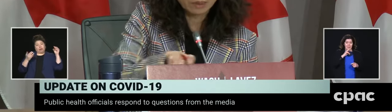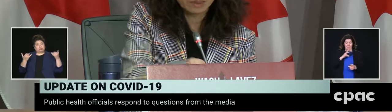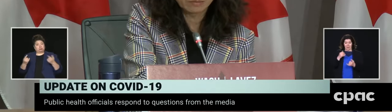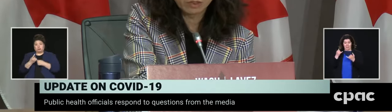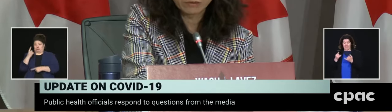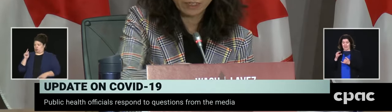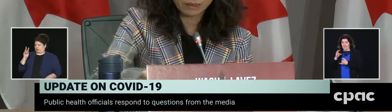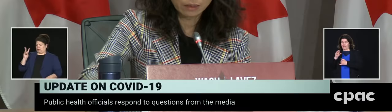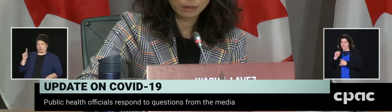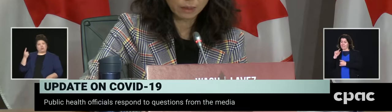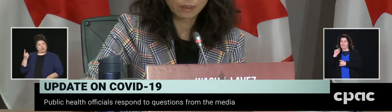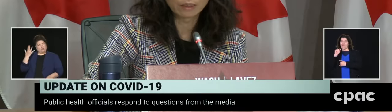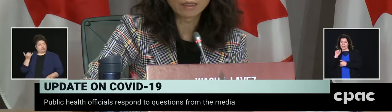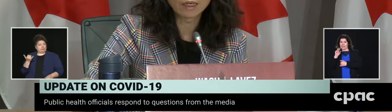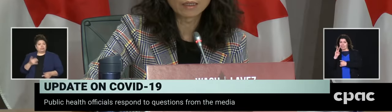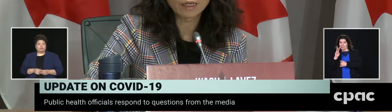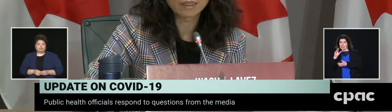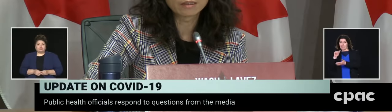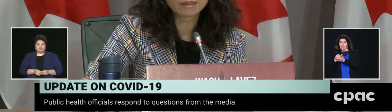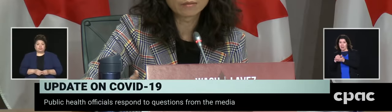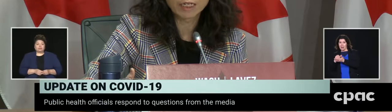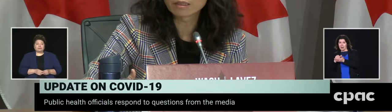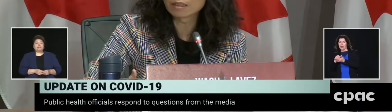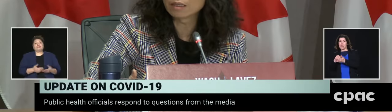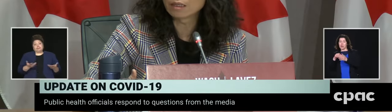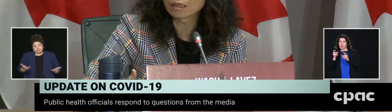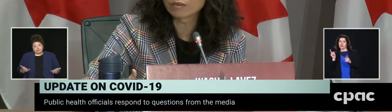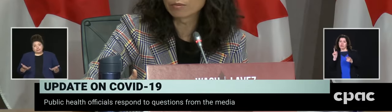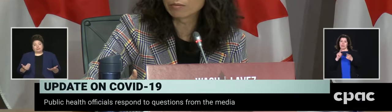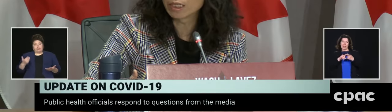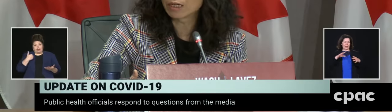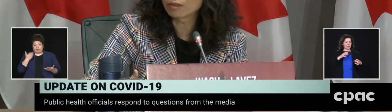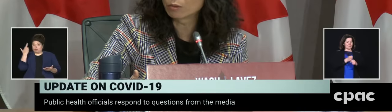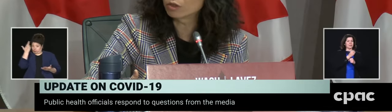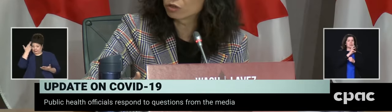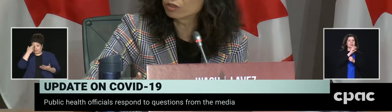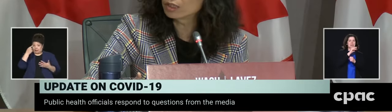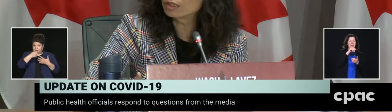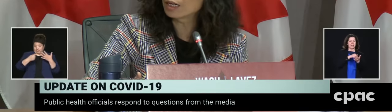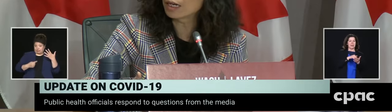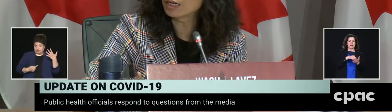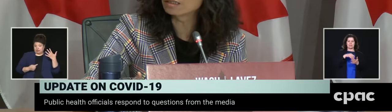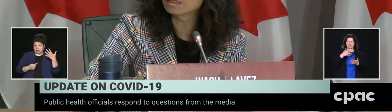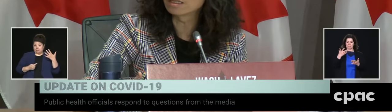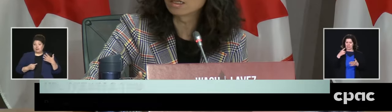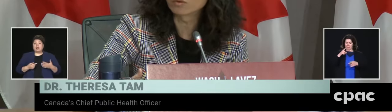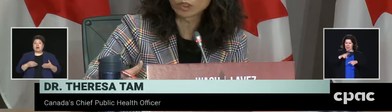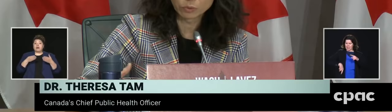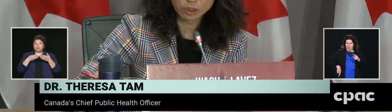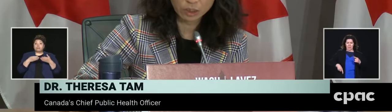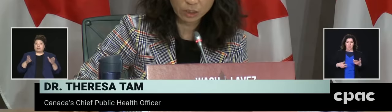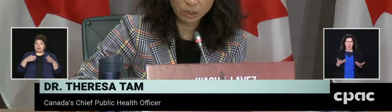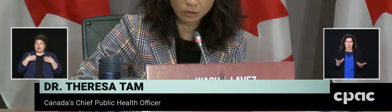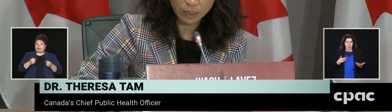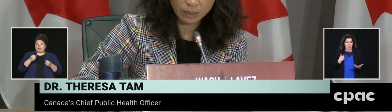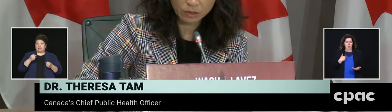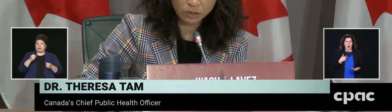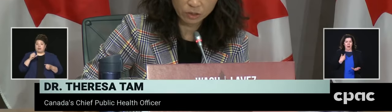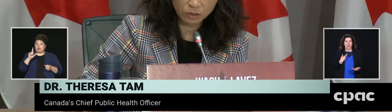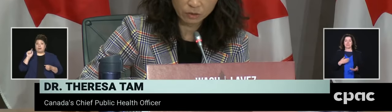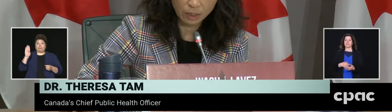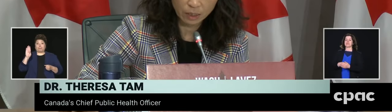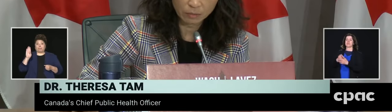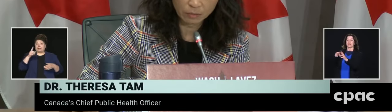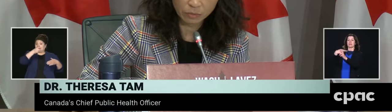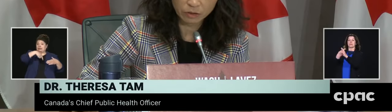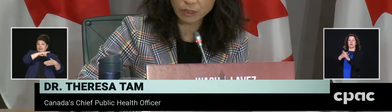There's a number of factors. That is the capacity of the public health laboratories. And what you want to do as